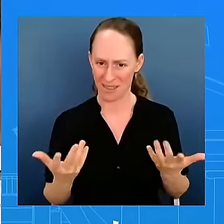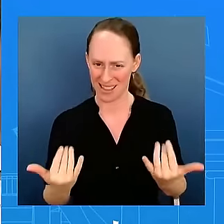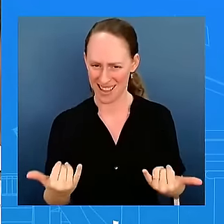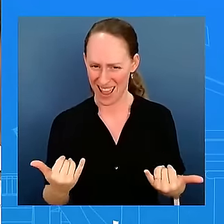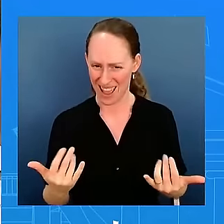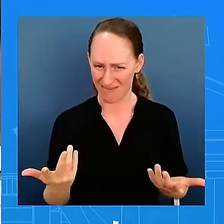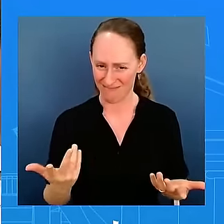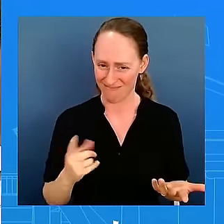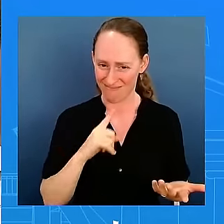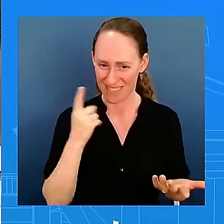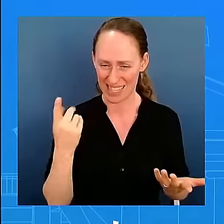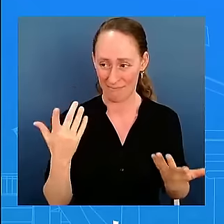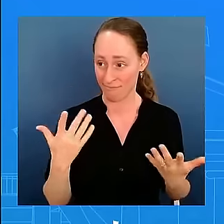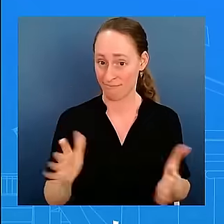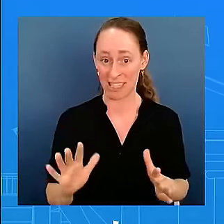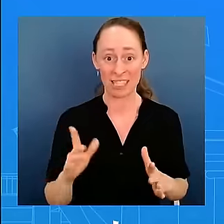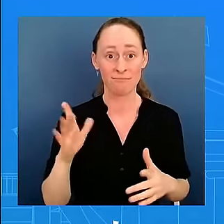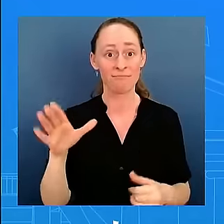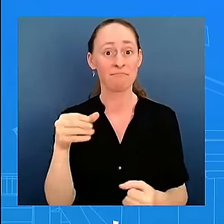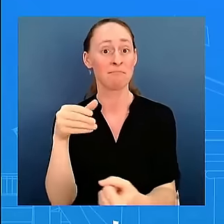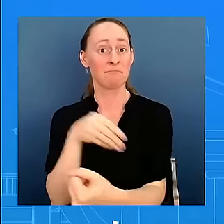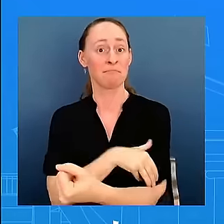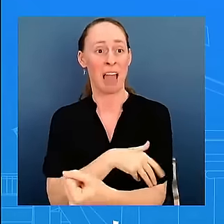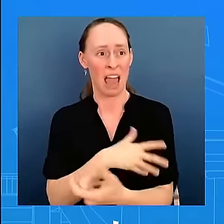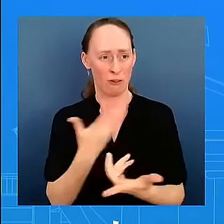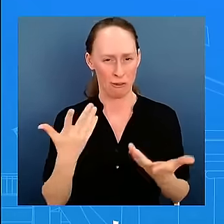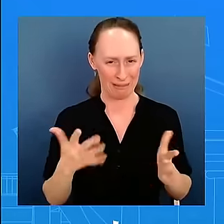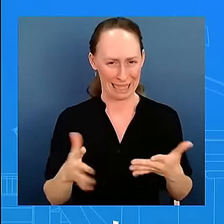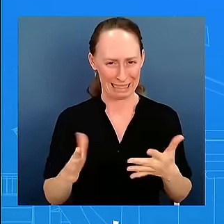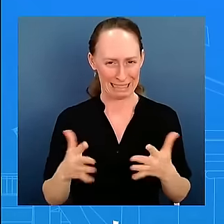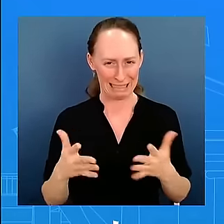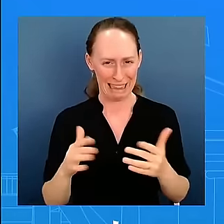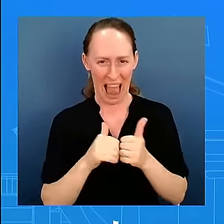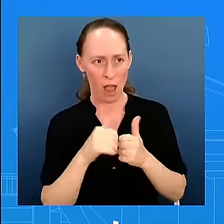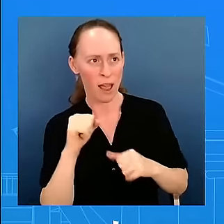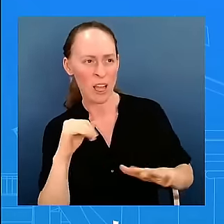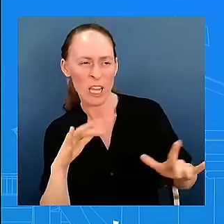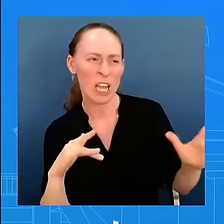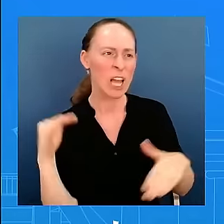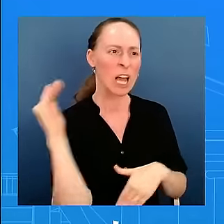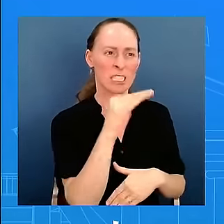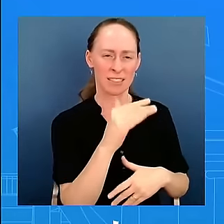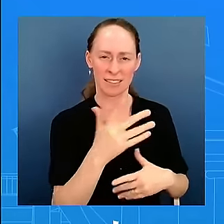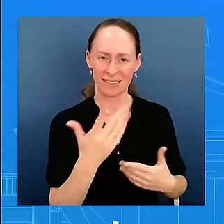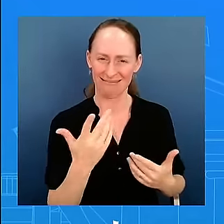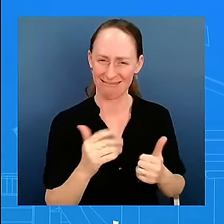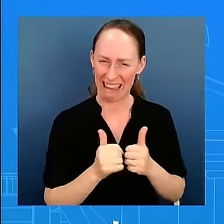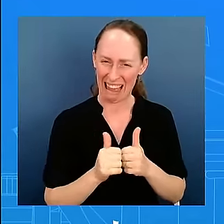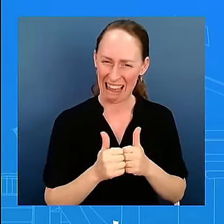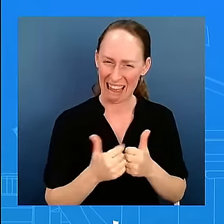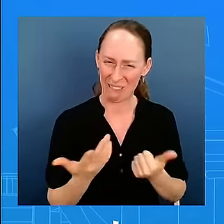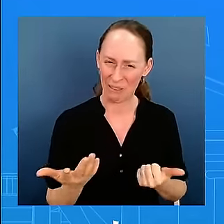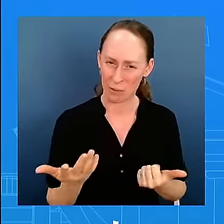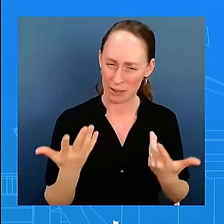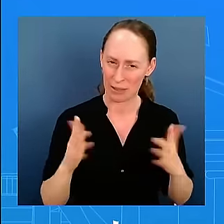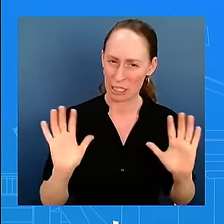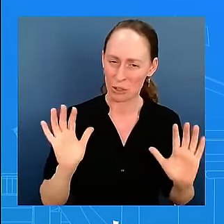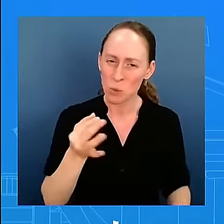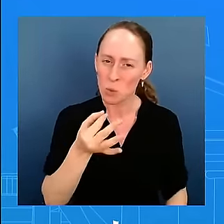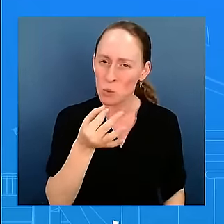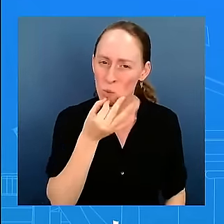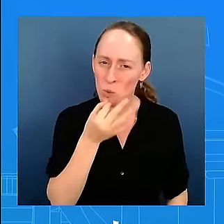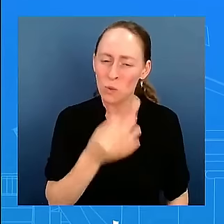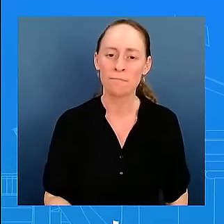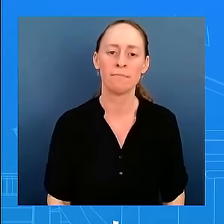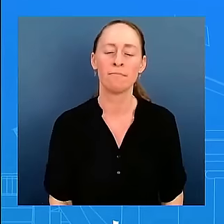wrongfully detained Americans? I can assure you that we continue to work extremely hard at getting all wrongfully